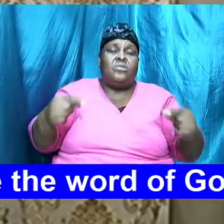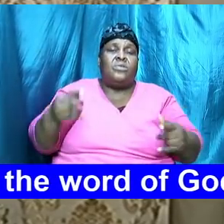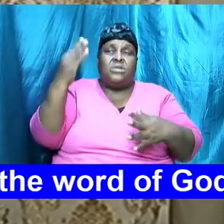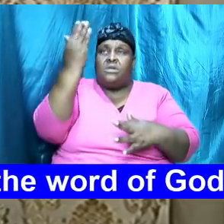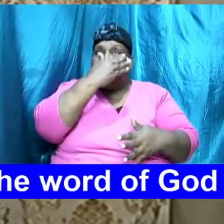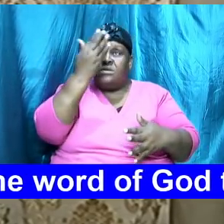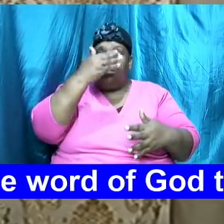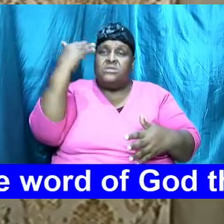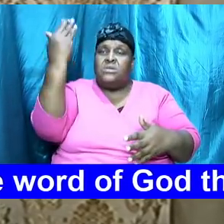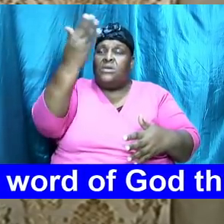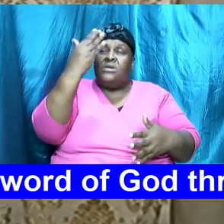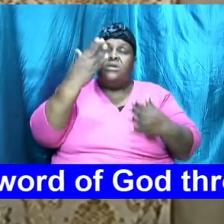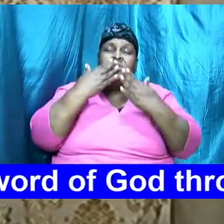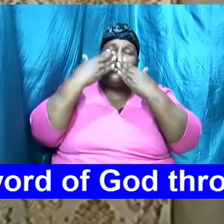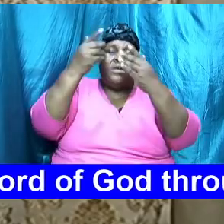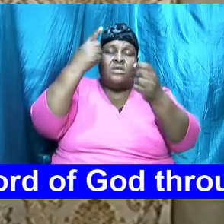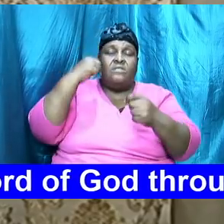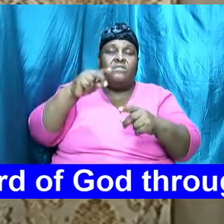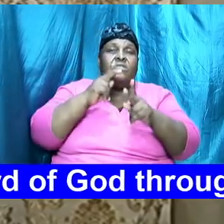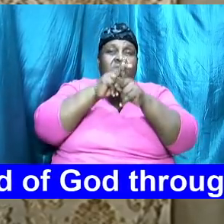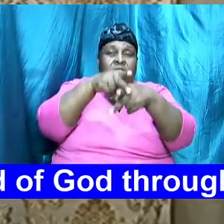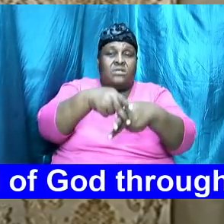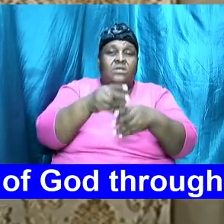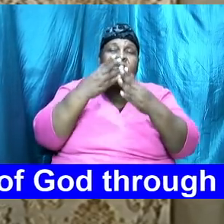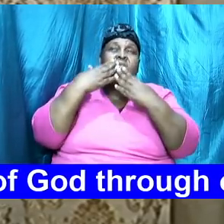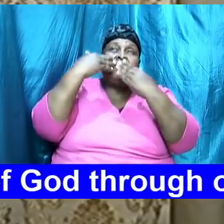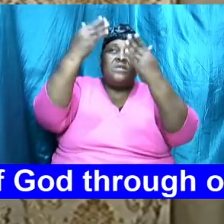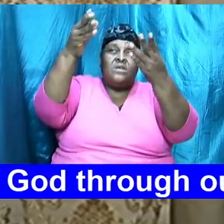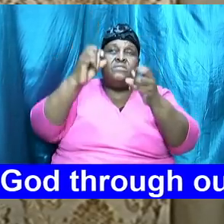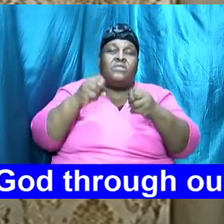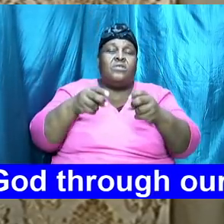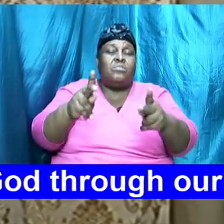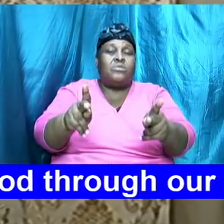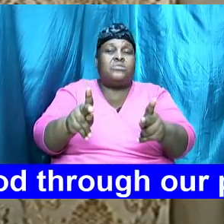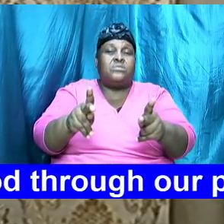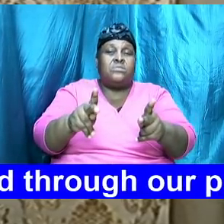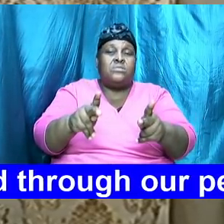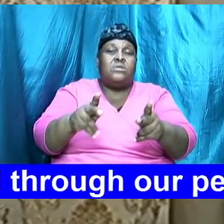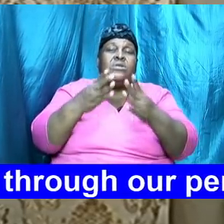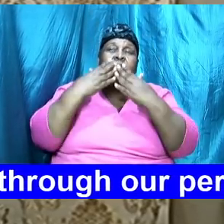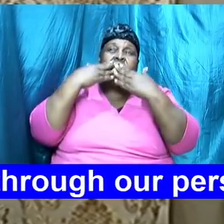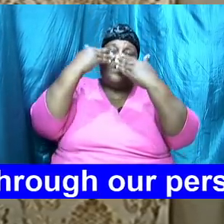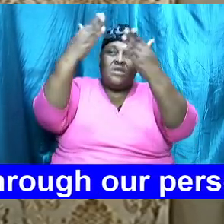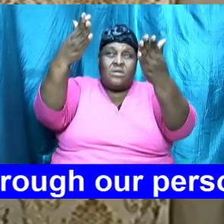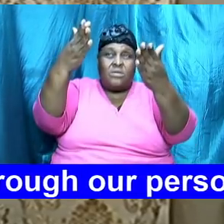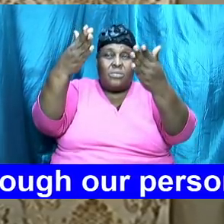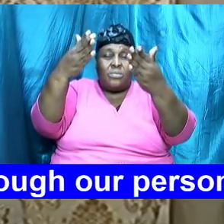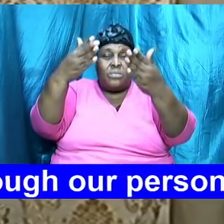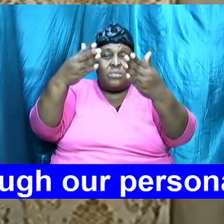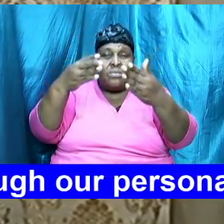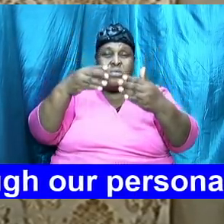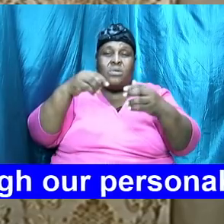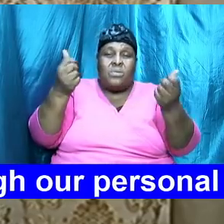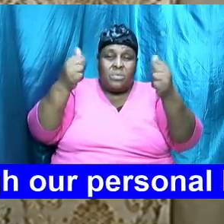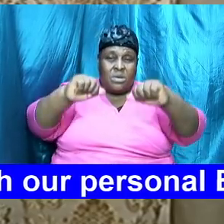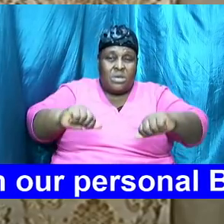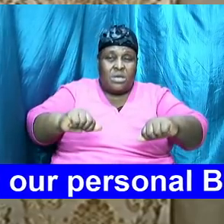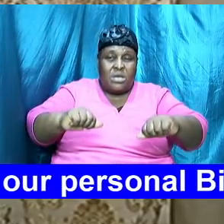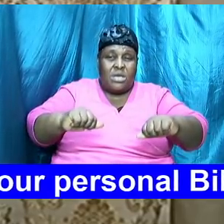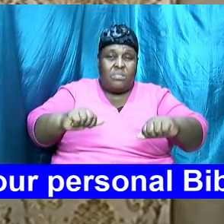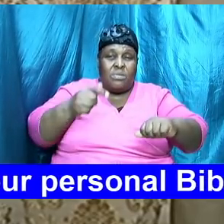we thank you for this privilege we thank you for this opportunity we thank you Lord that we're able to